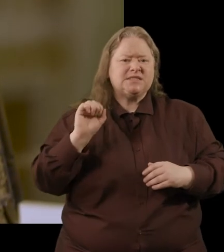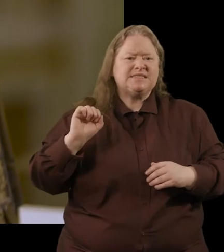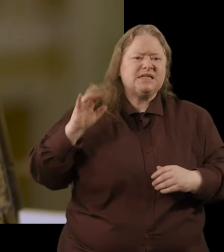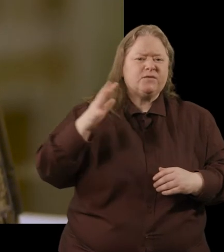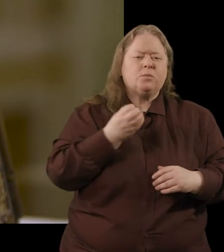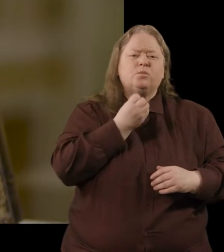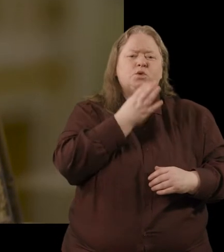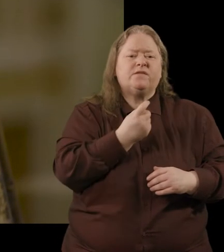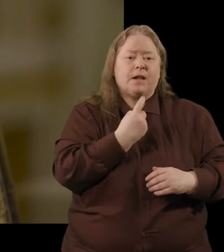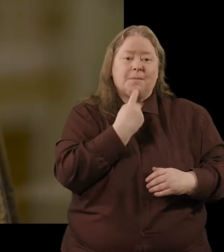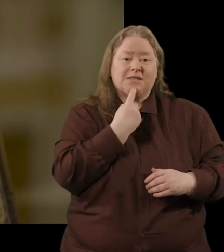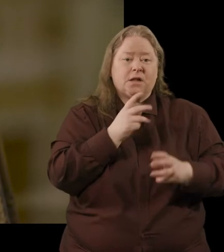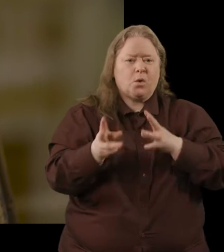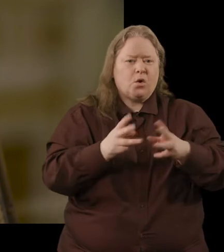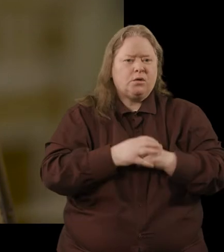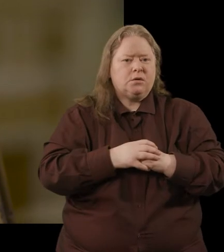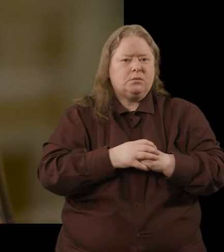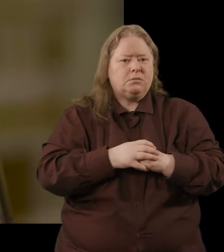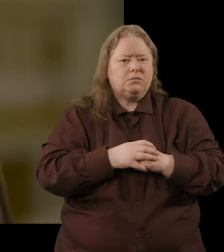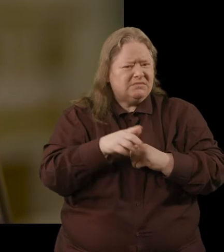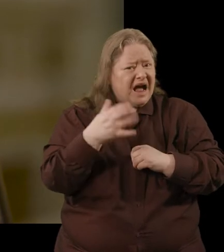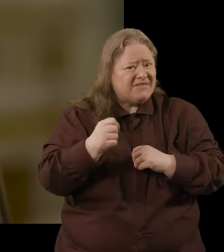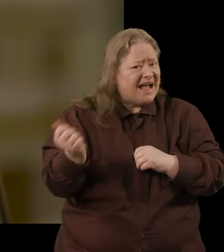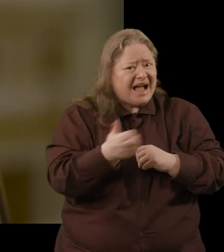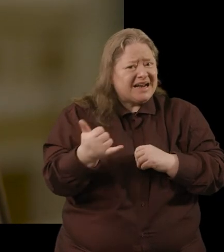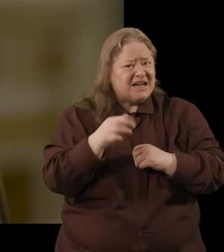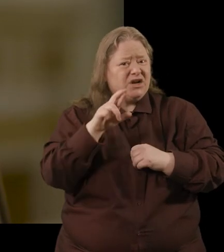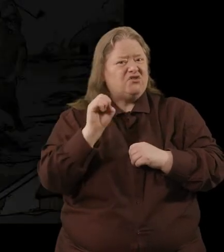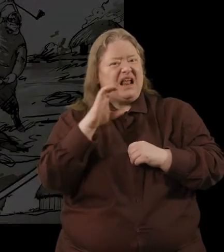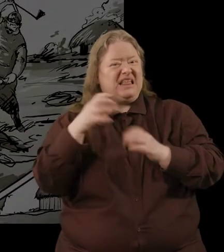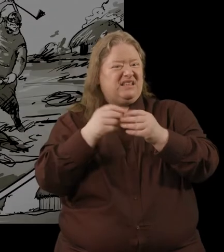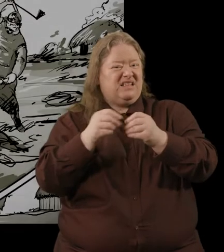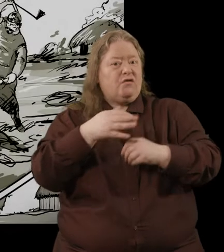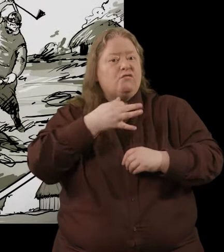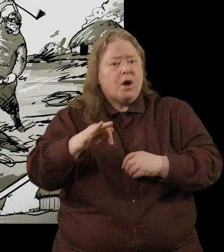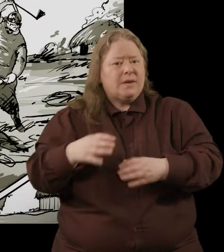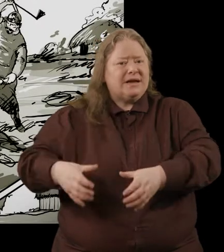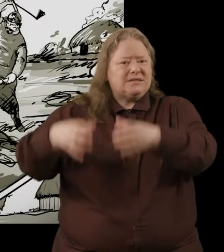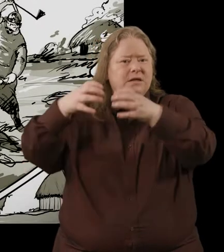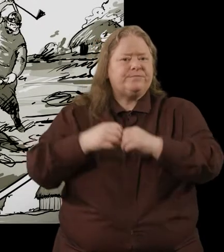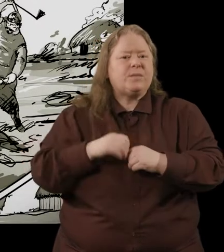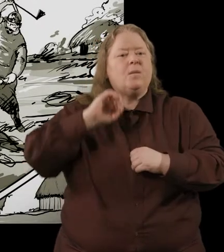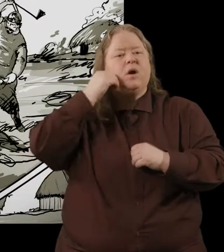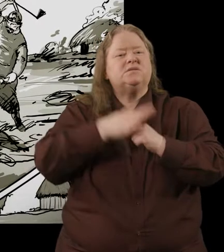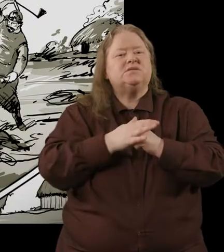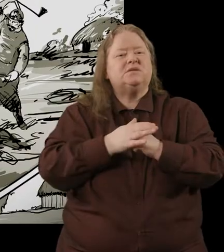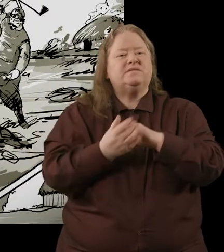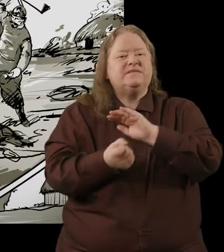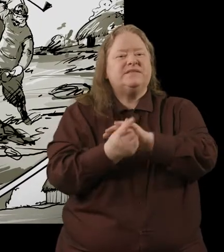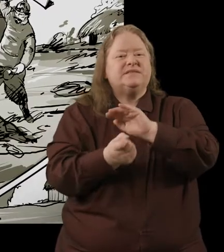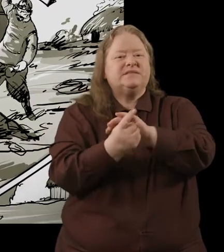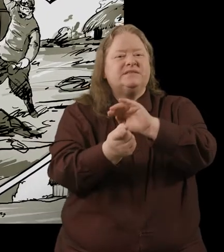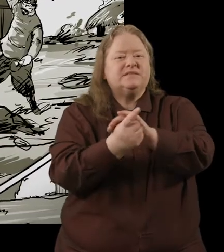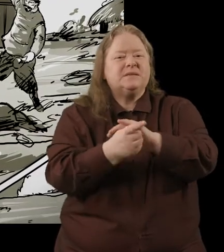and beautiful metalwork. But are there any relics from Glendalough? Because of a series of events,